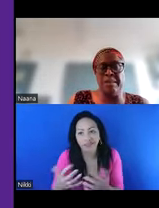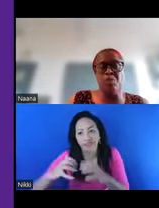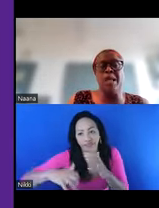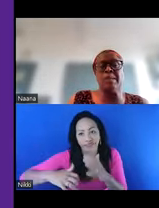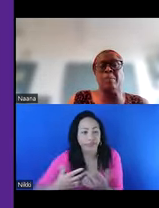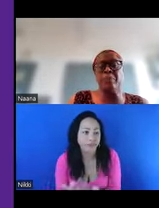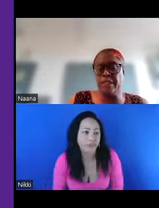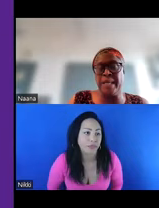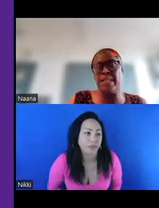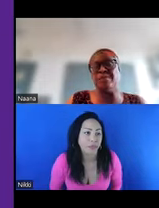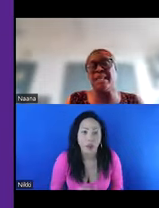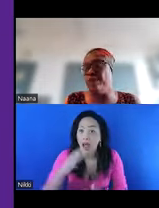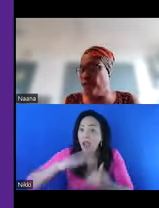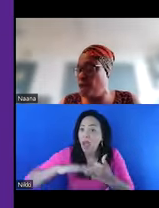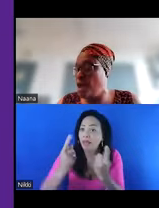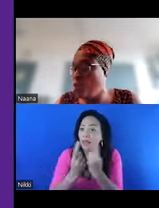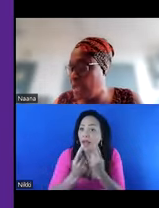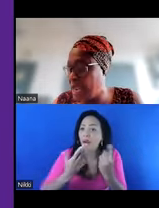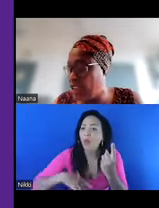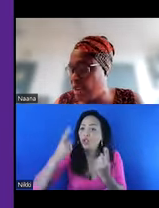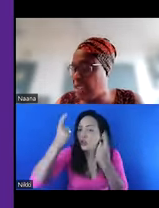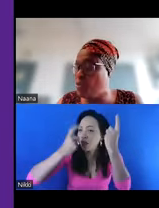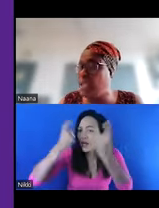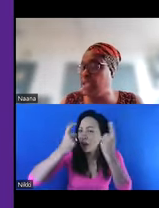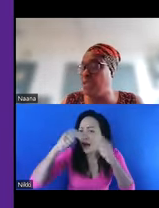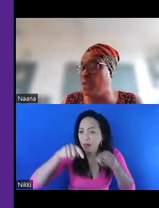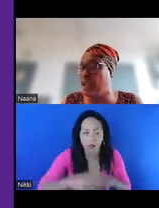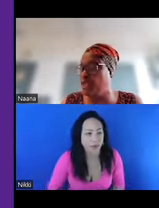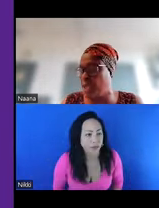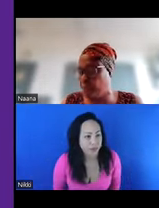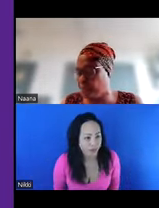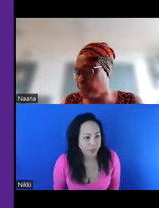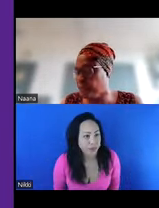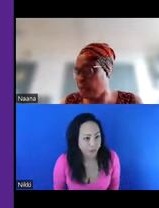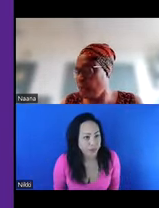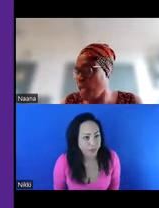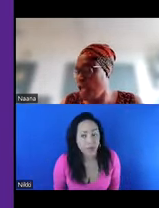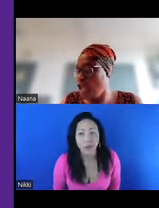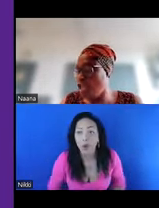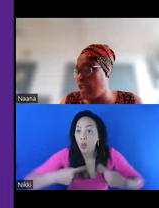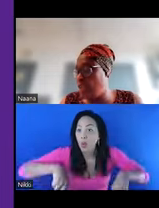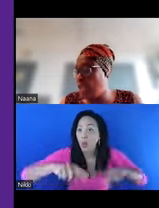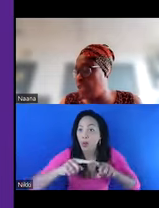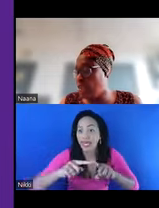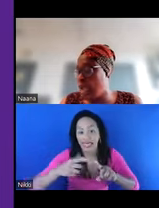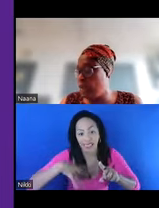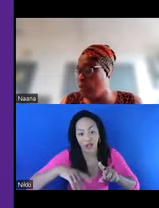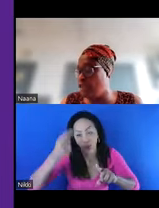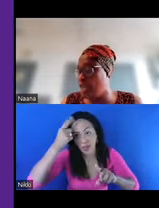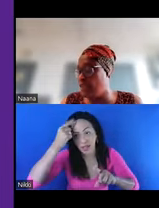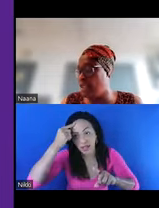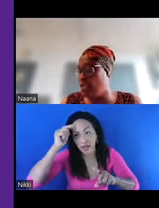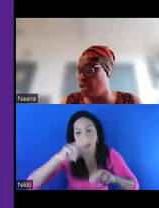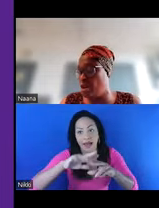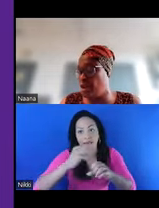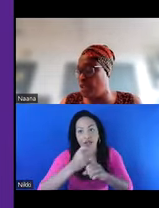dwell on some perspectives that I feel we can address when dealing with FGM. So FGM is a crime and